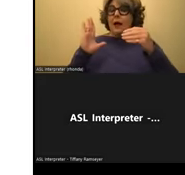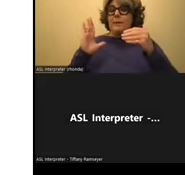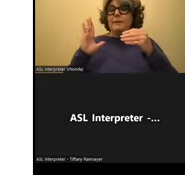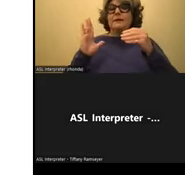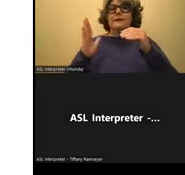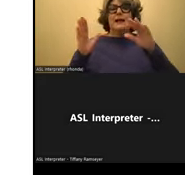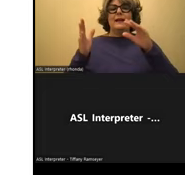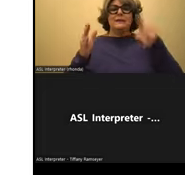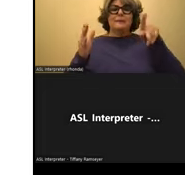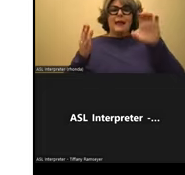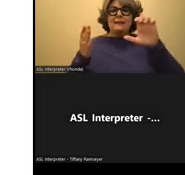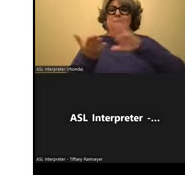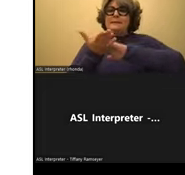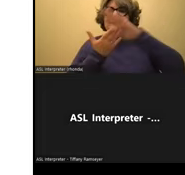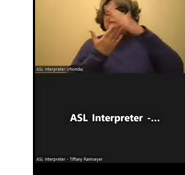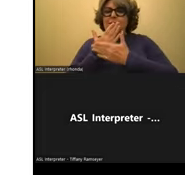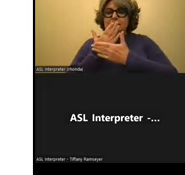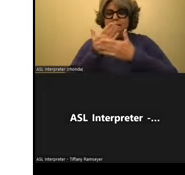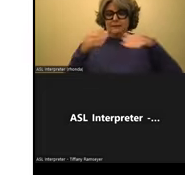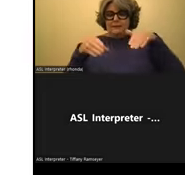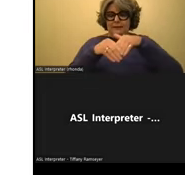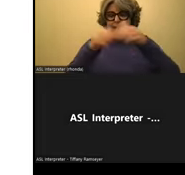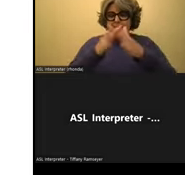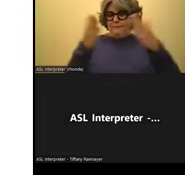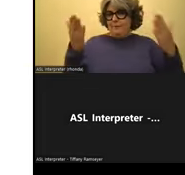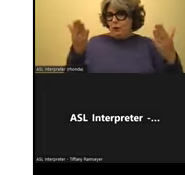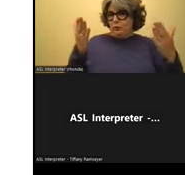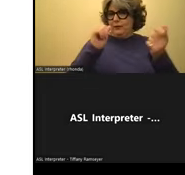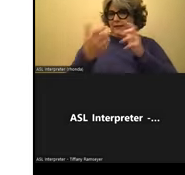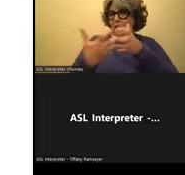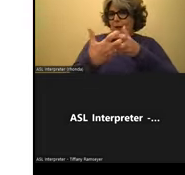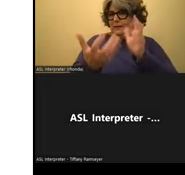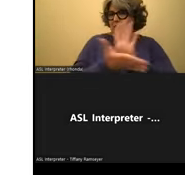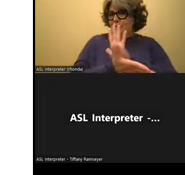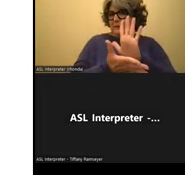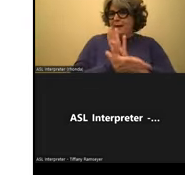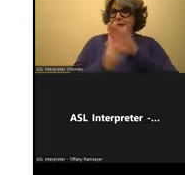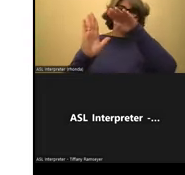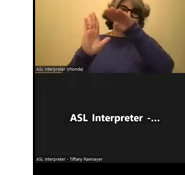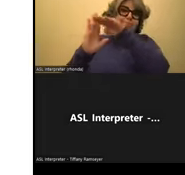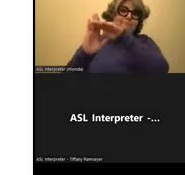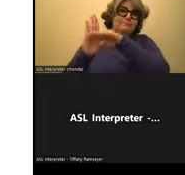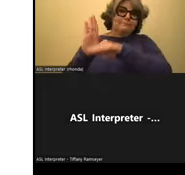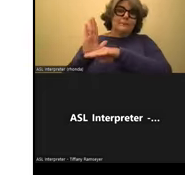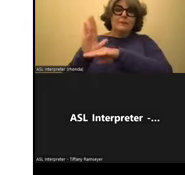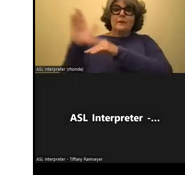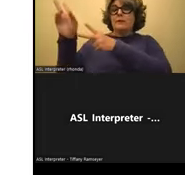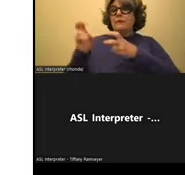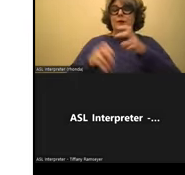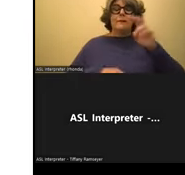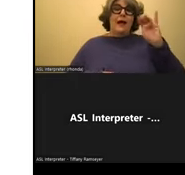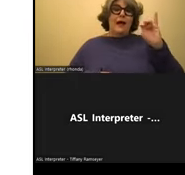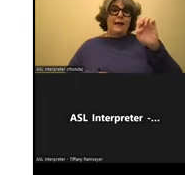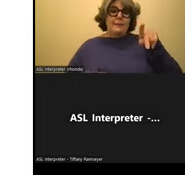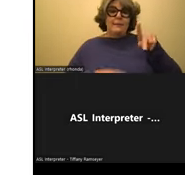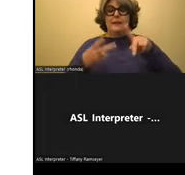it and you put it in the student's folder and it's their accommodations page or a list of their accommodations from their IEP or 504 plan.